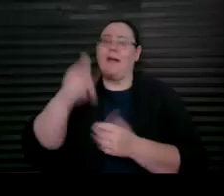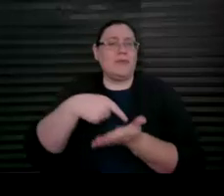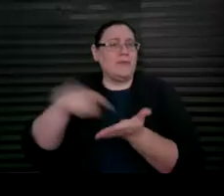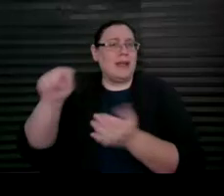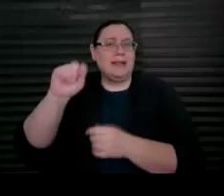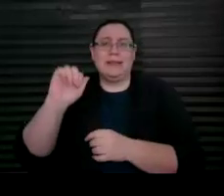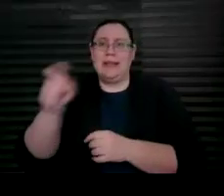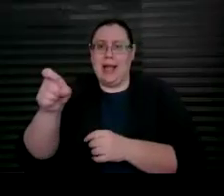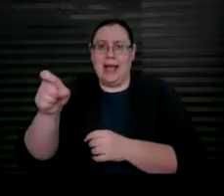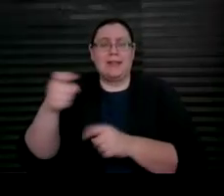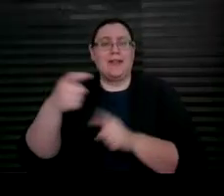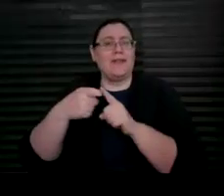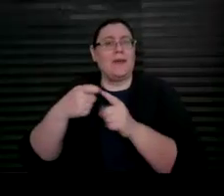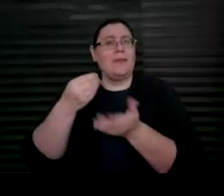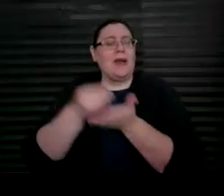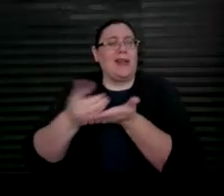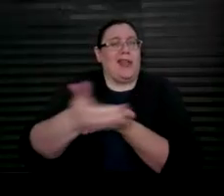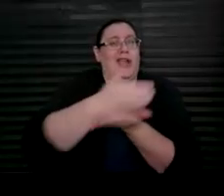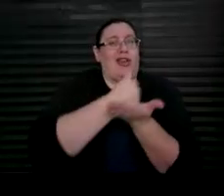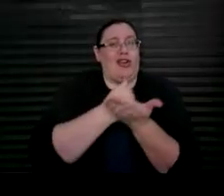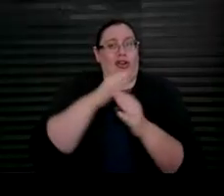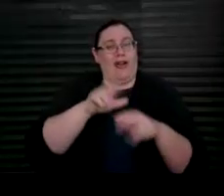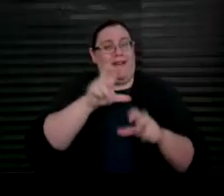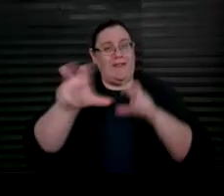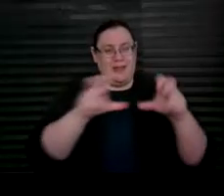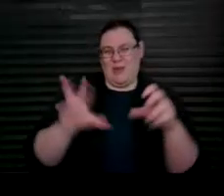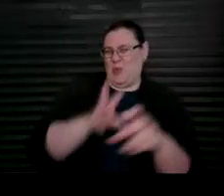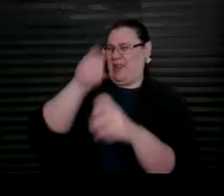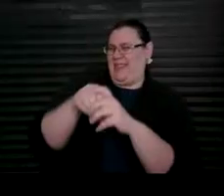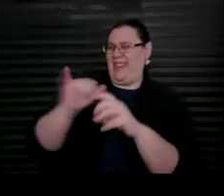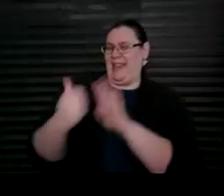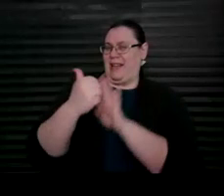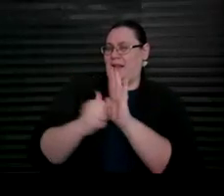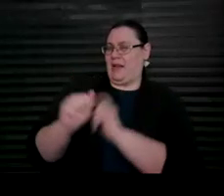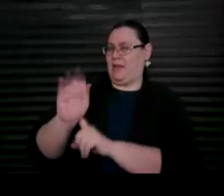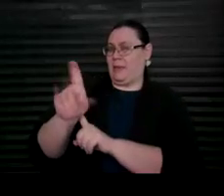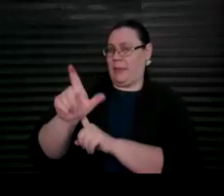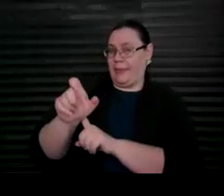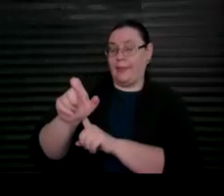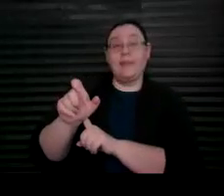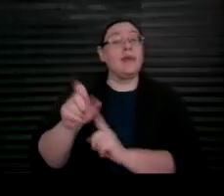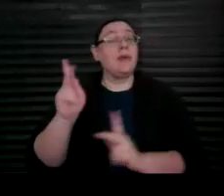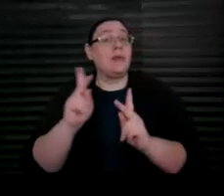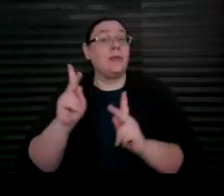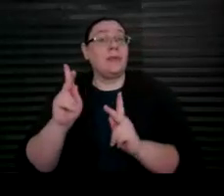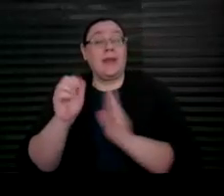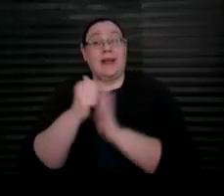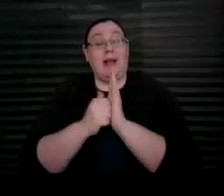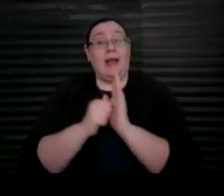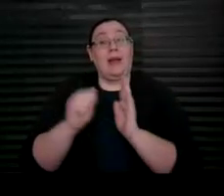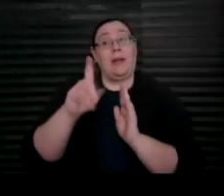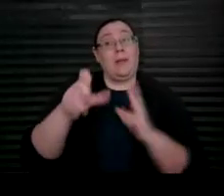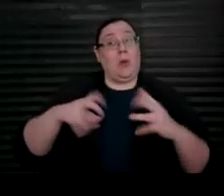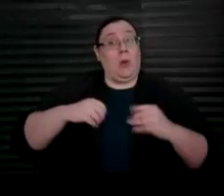investment earnings within the ABLE account. Account owners who receive needs-based benefits